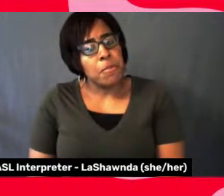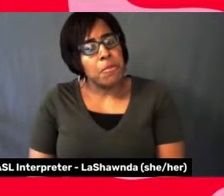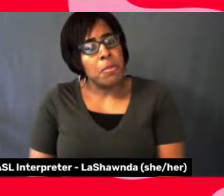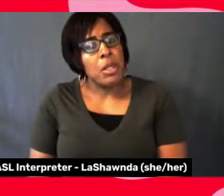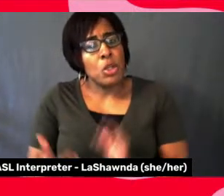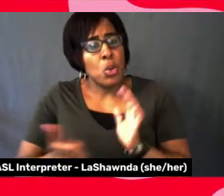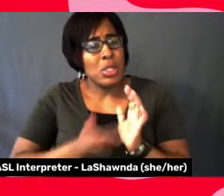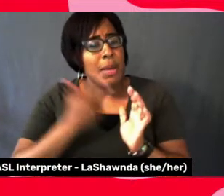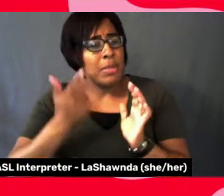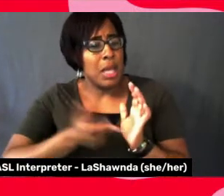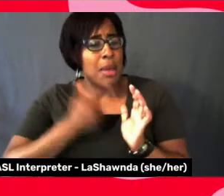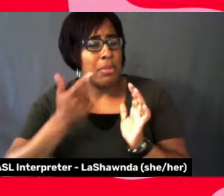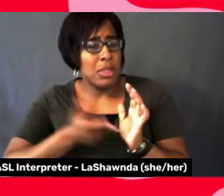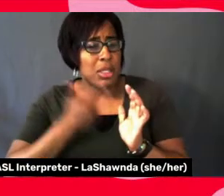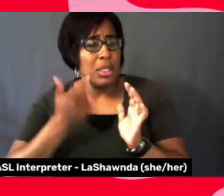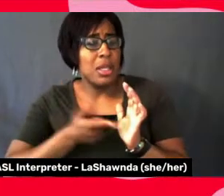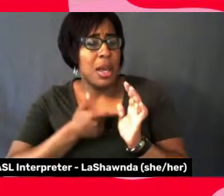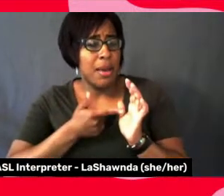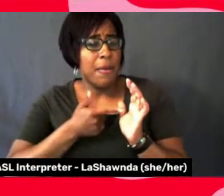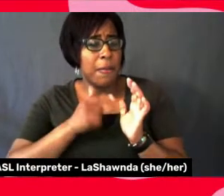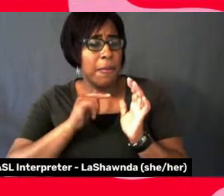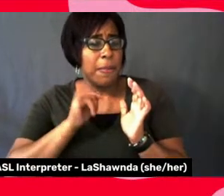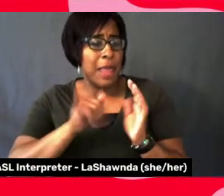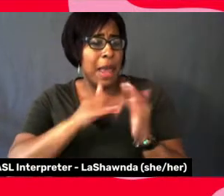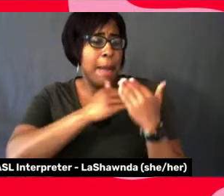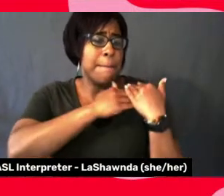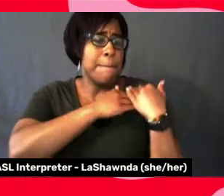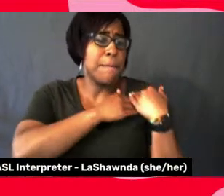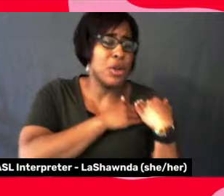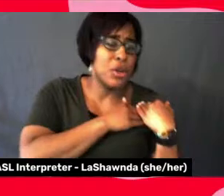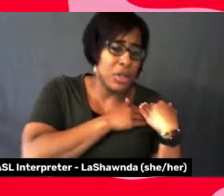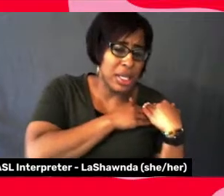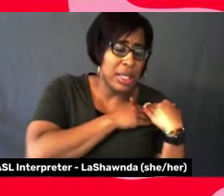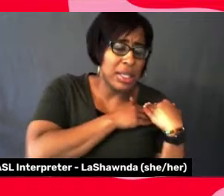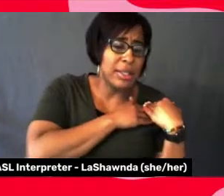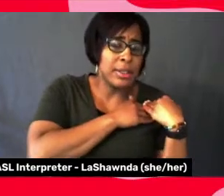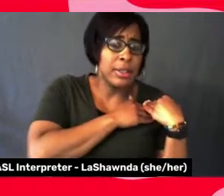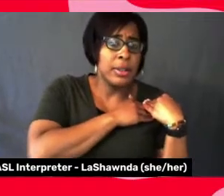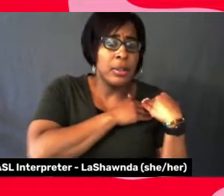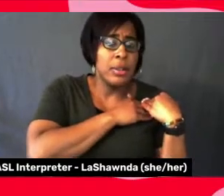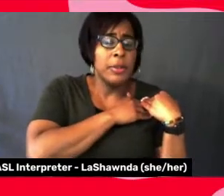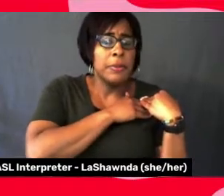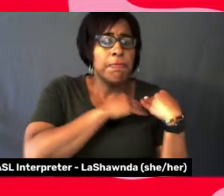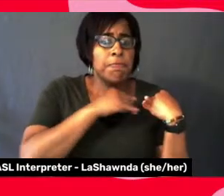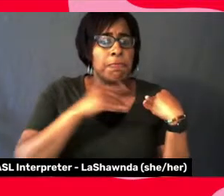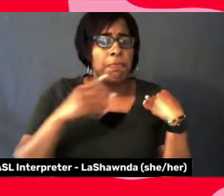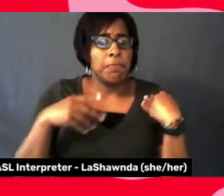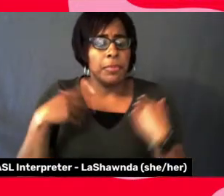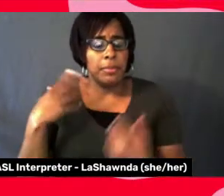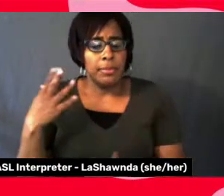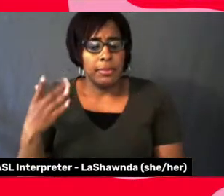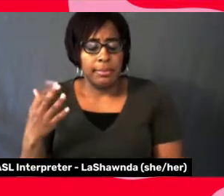we can have in taking all that on can, can, it can, it can, um,